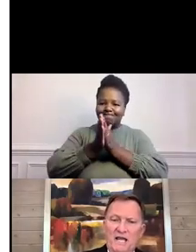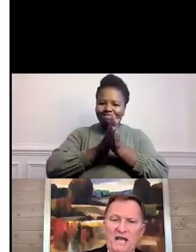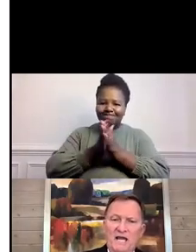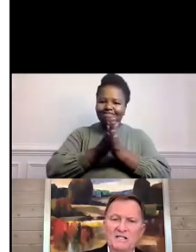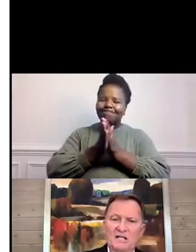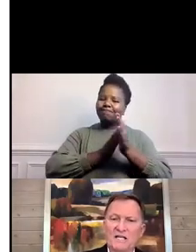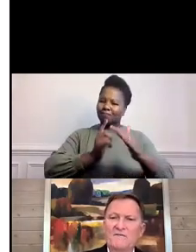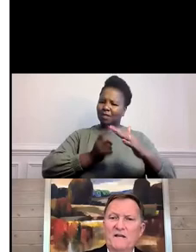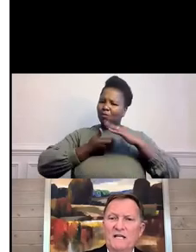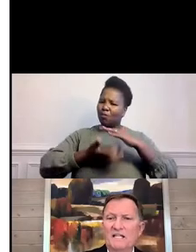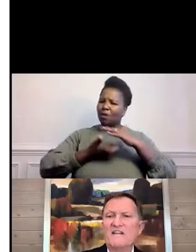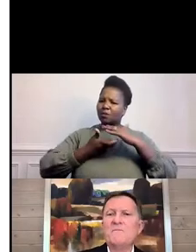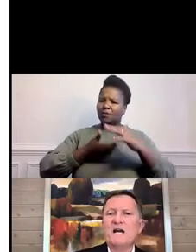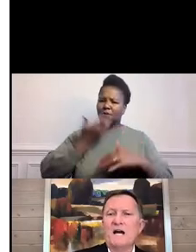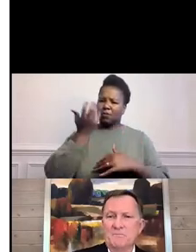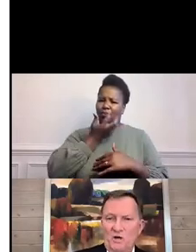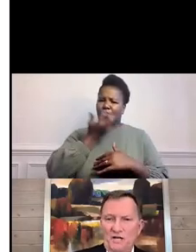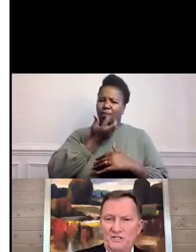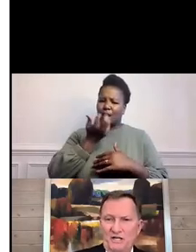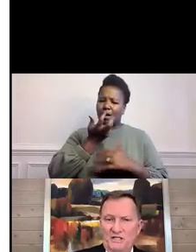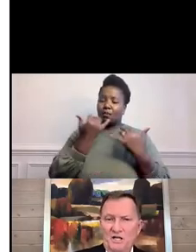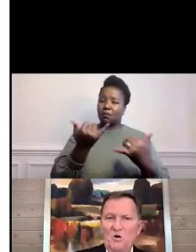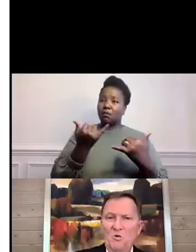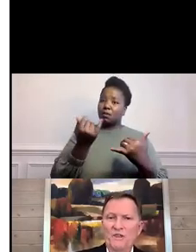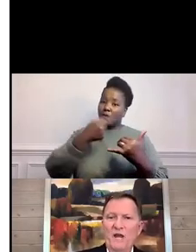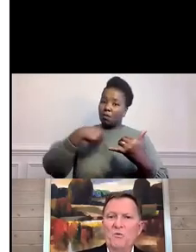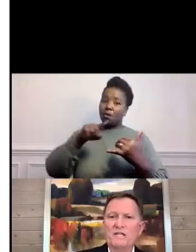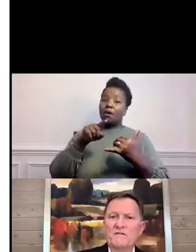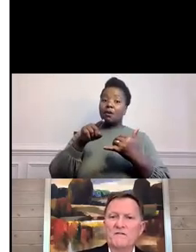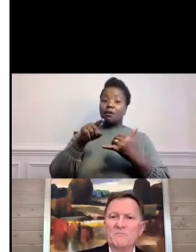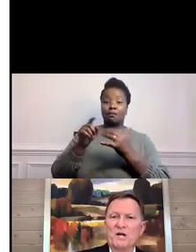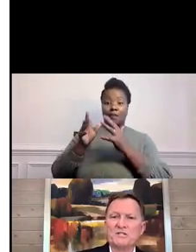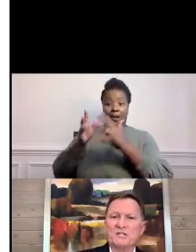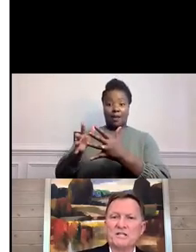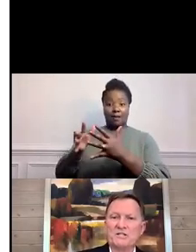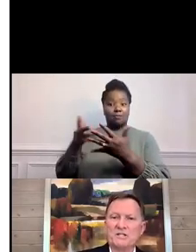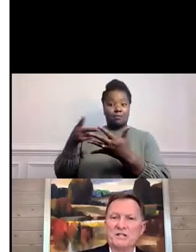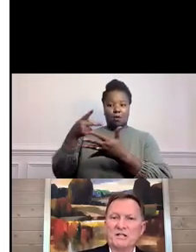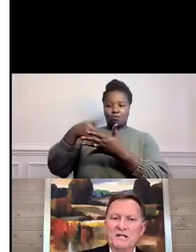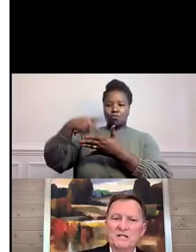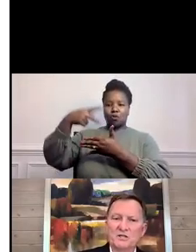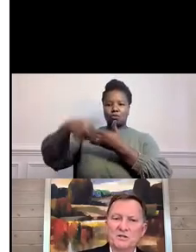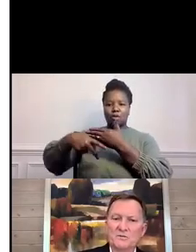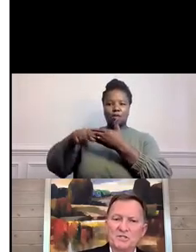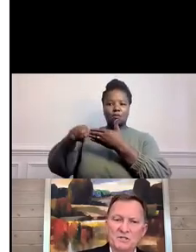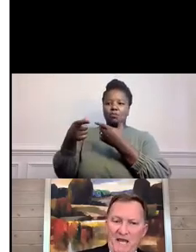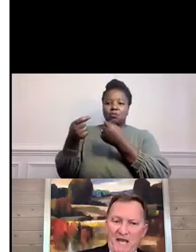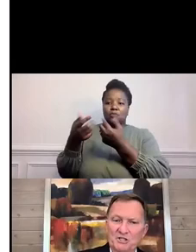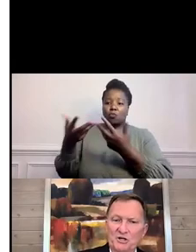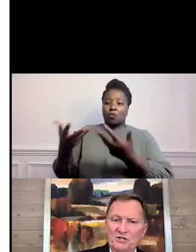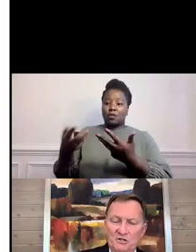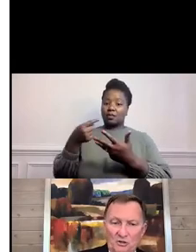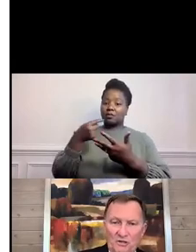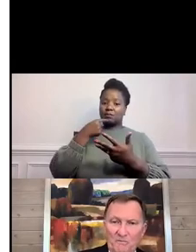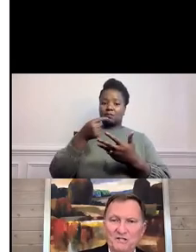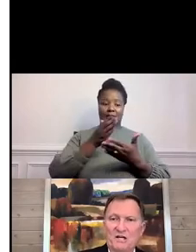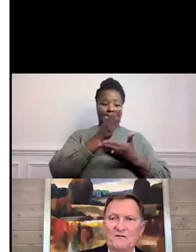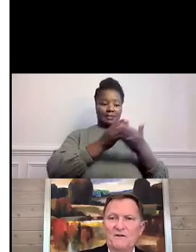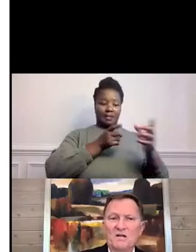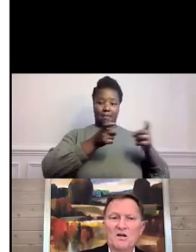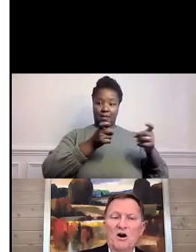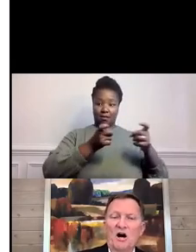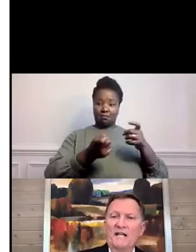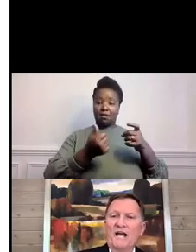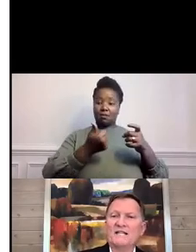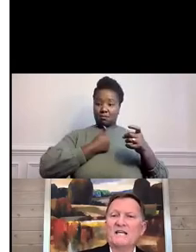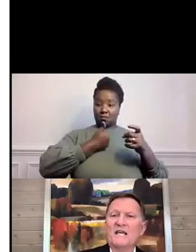they had to leave a leave-behind project where they would give a presentation to some managers, including myself,